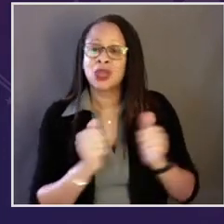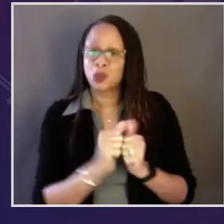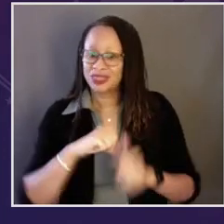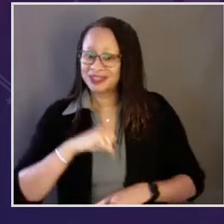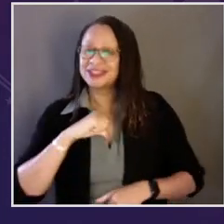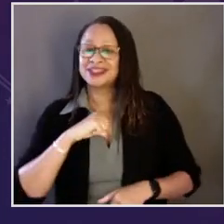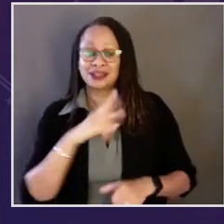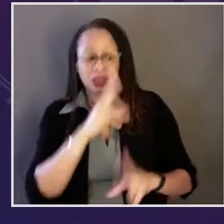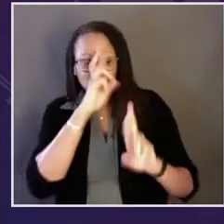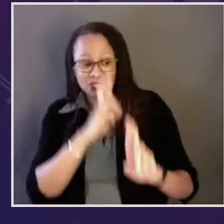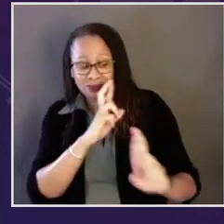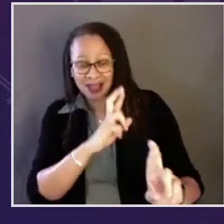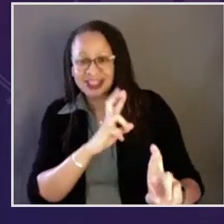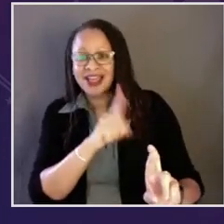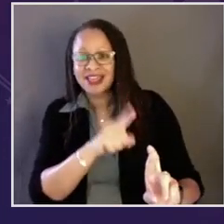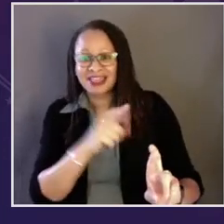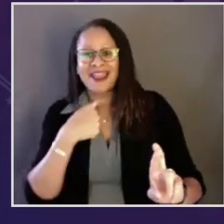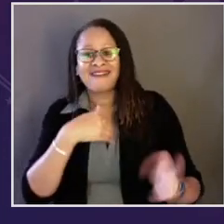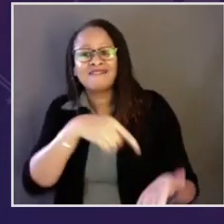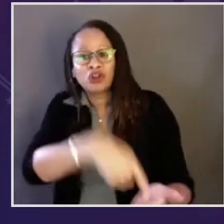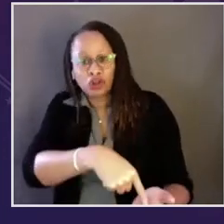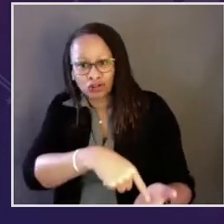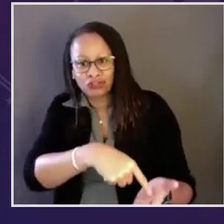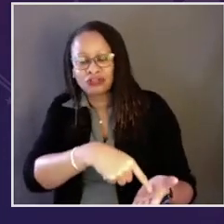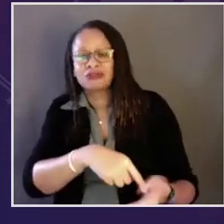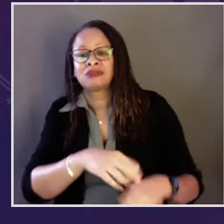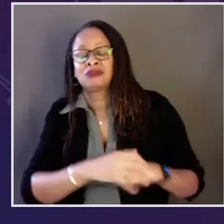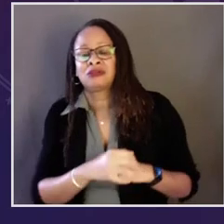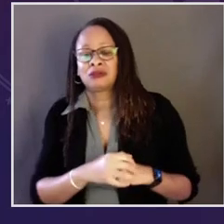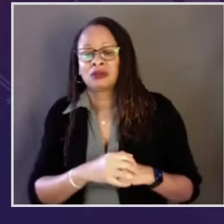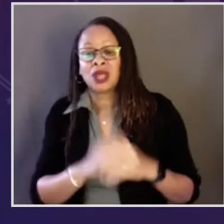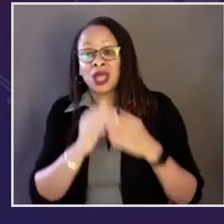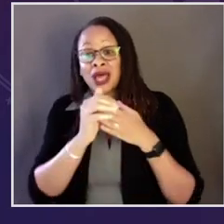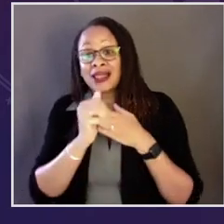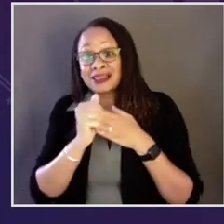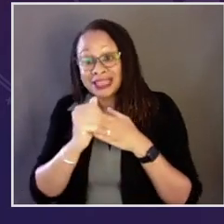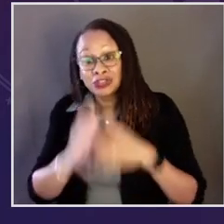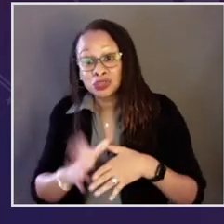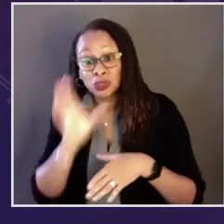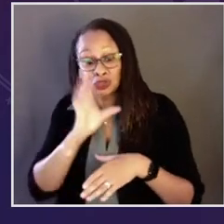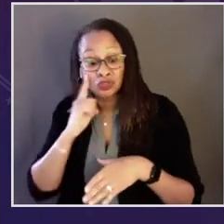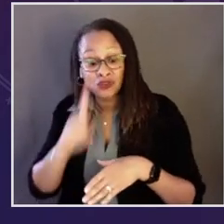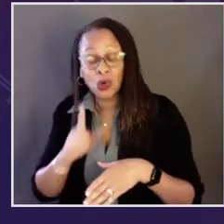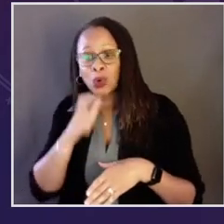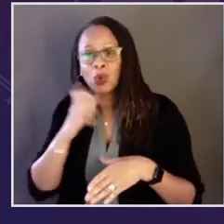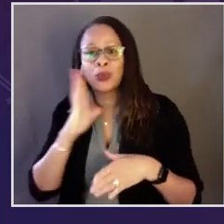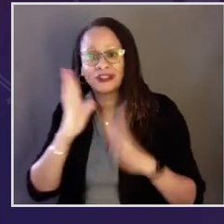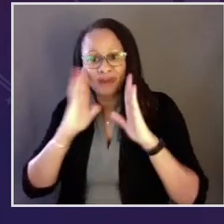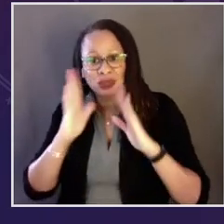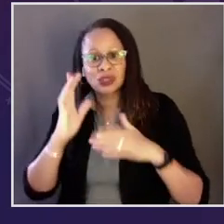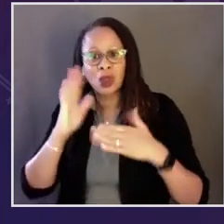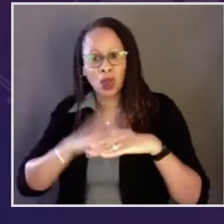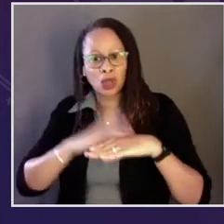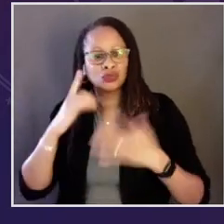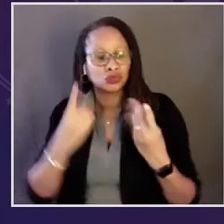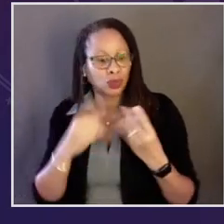our nation's uniform and their families with the dignity and respect they have earned.